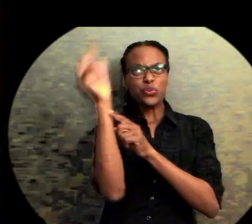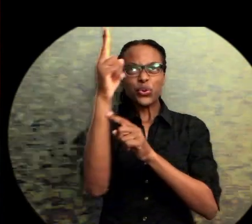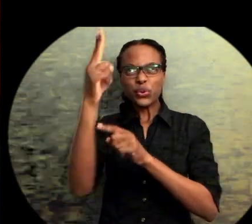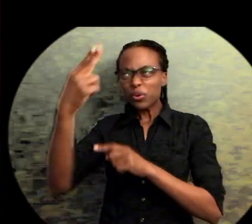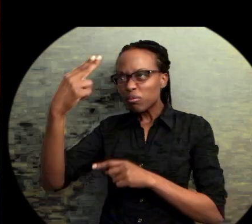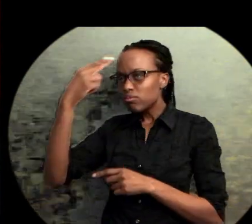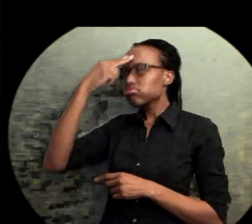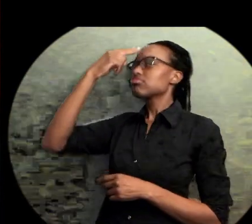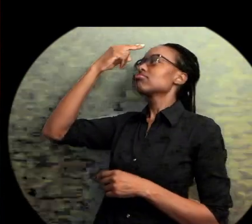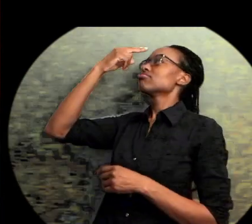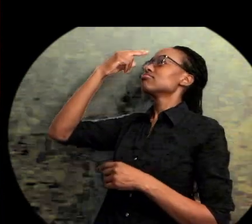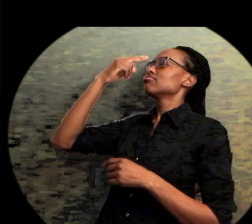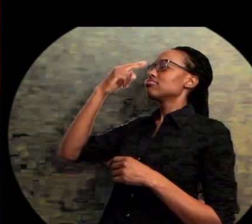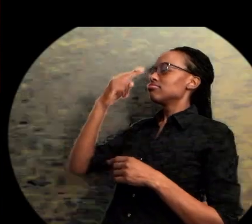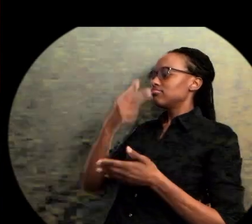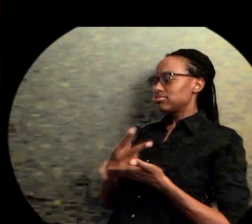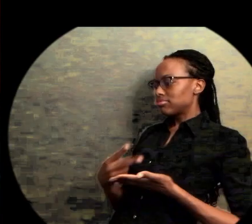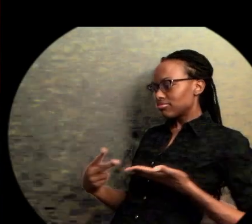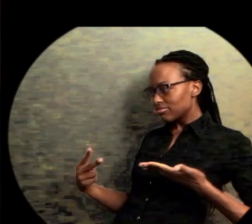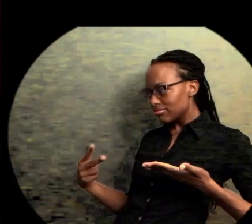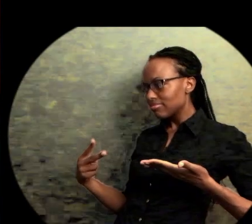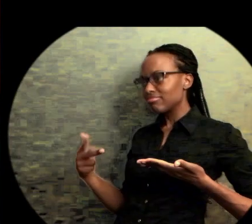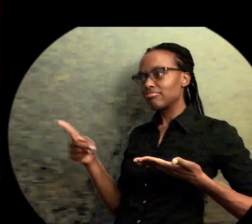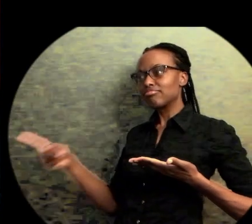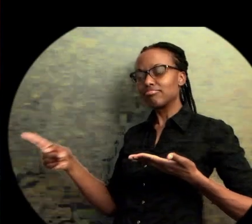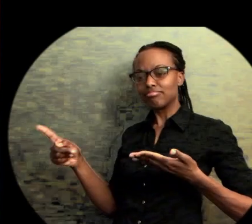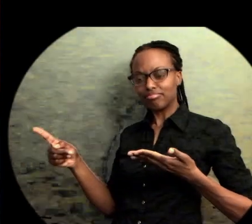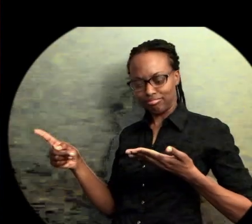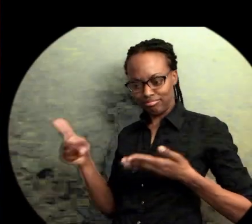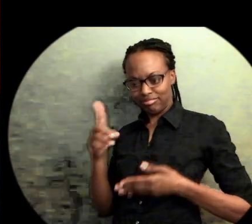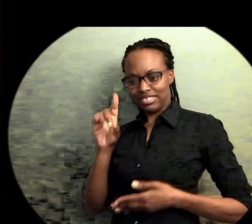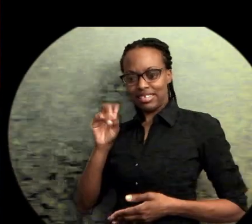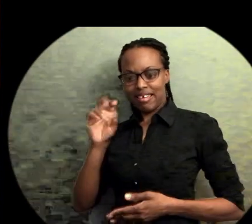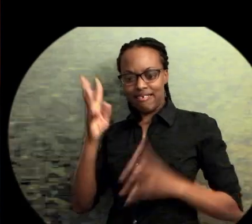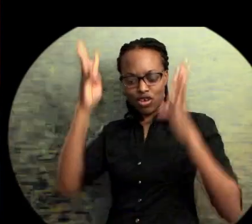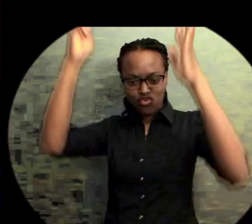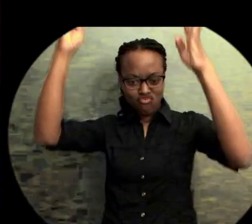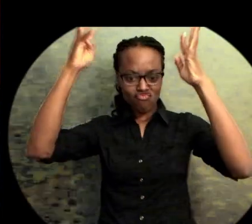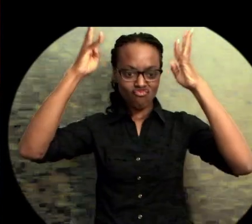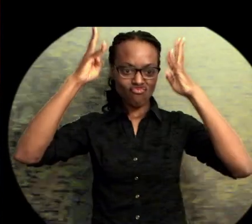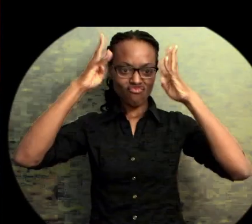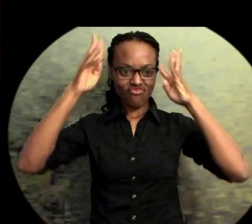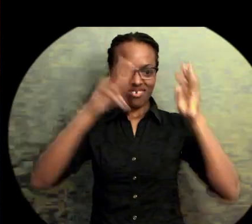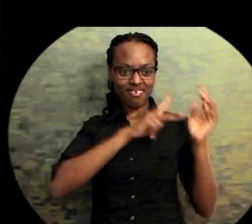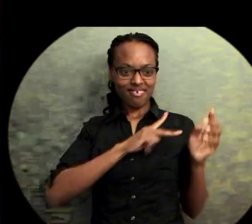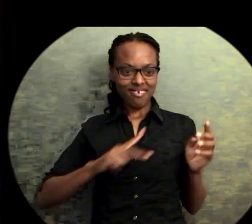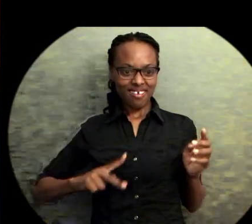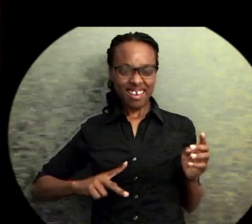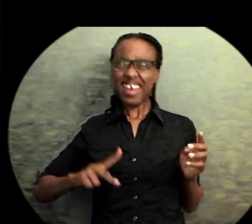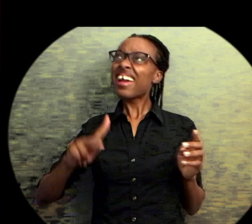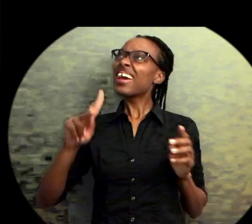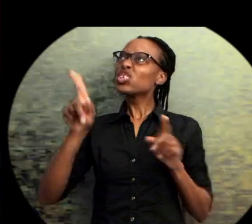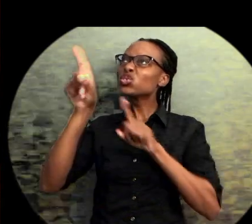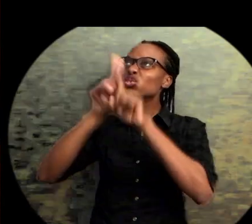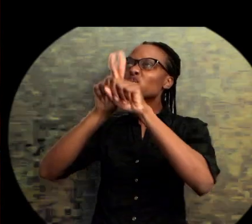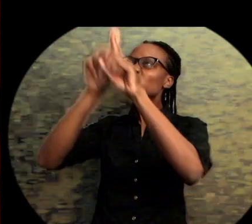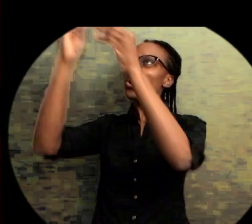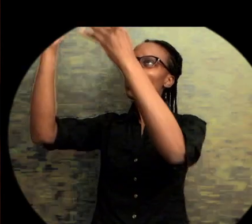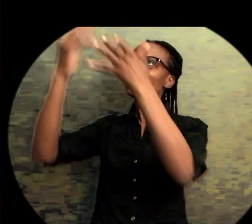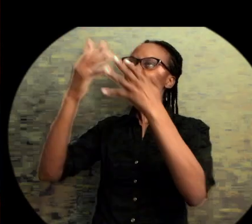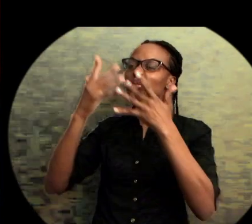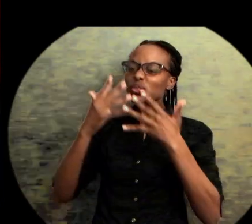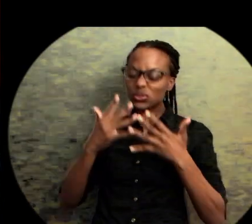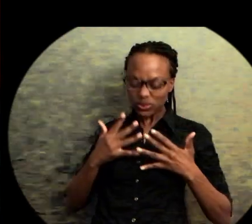against the odds. As it is written in the stars, braided in the DNA of who we are. Blues melodies are the remedy for